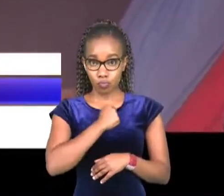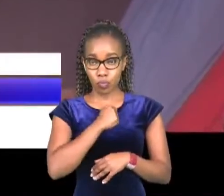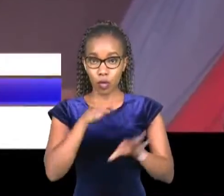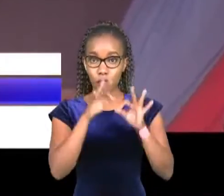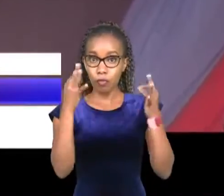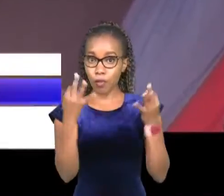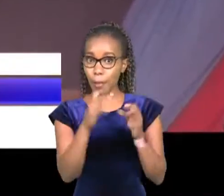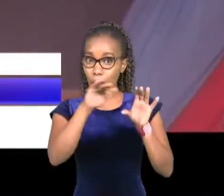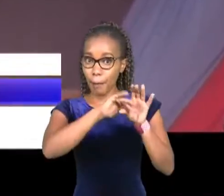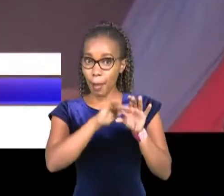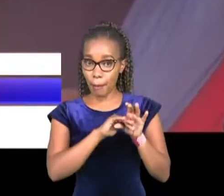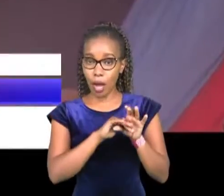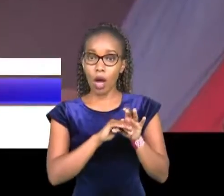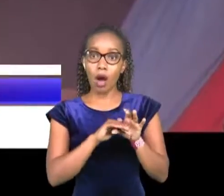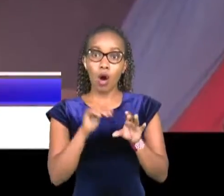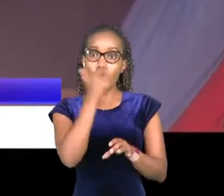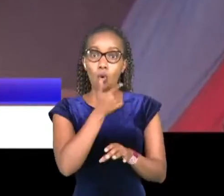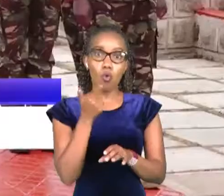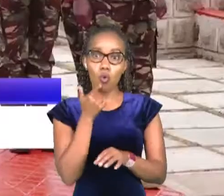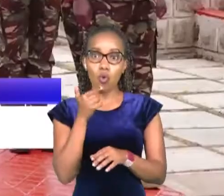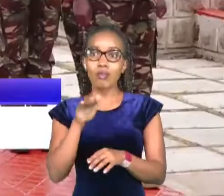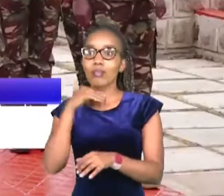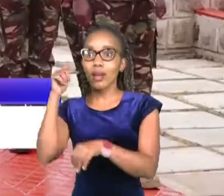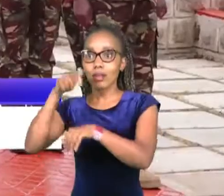in the course of duty